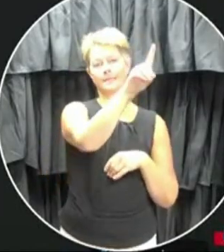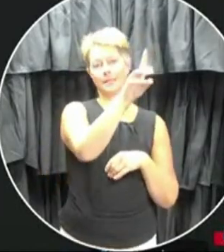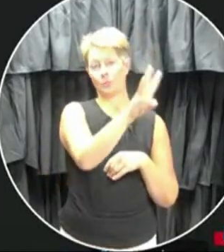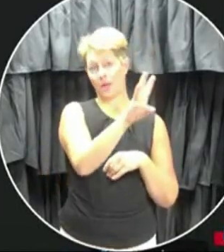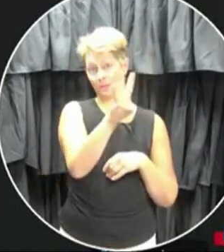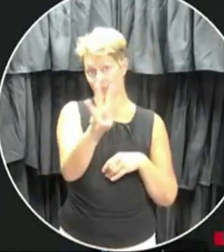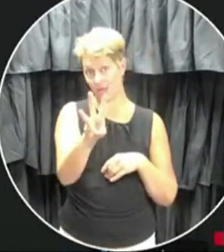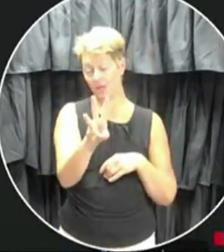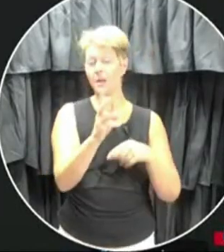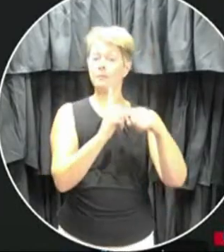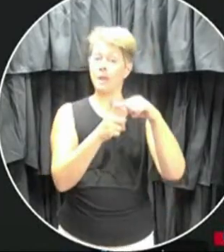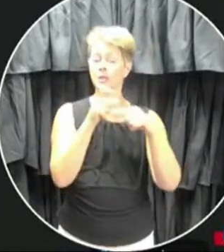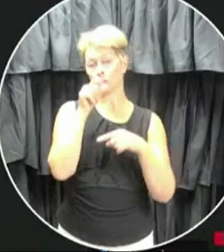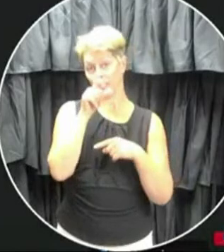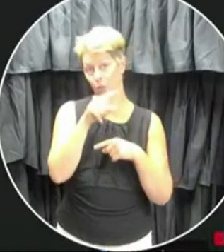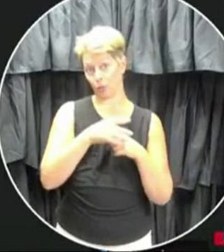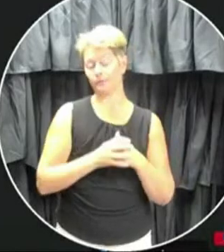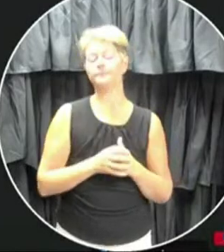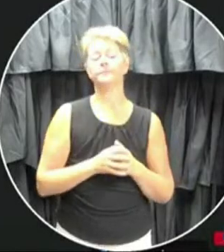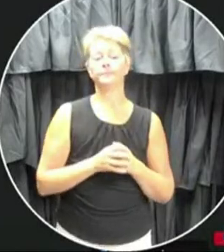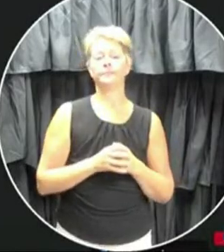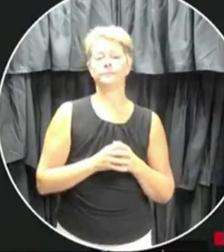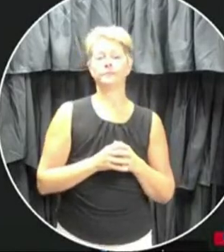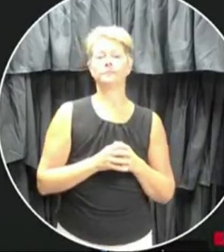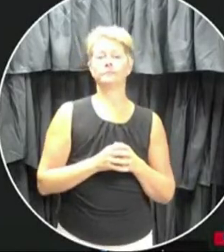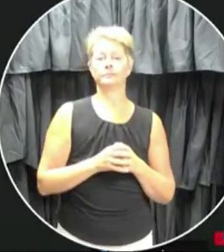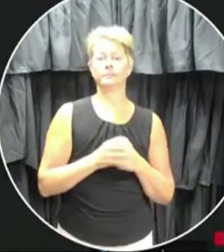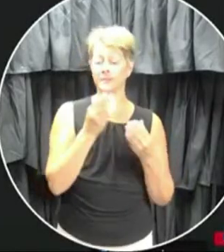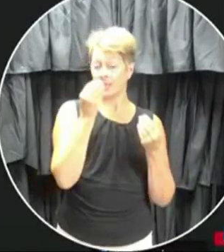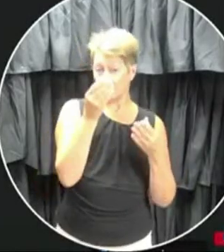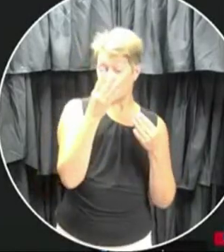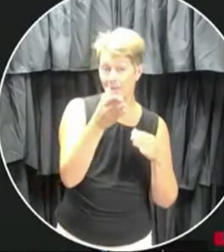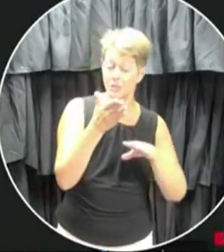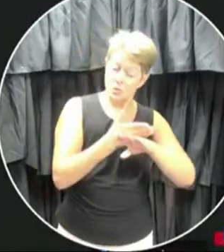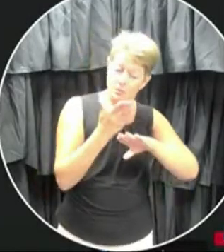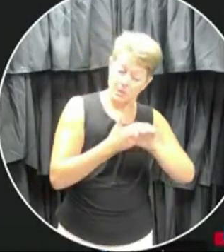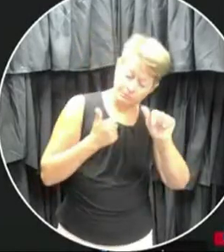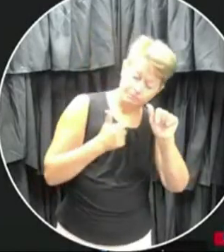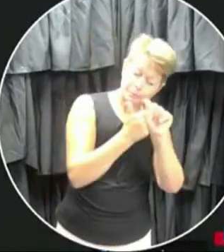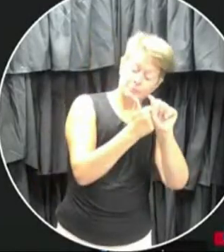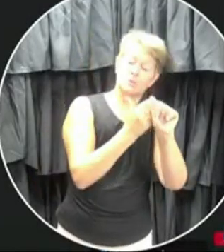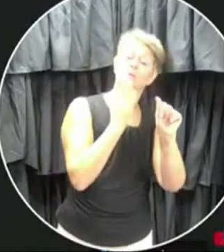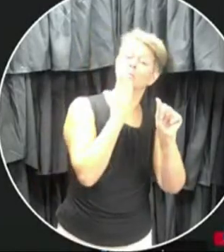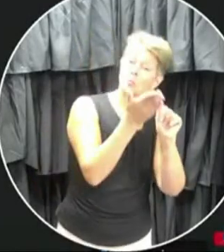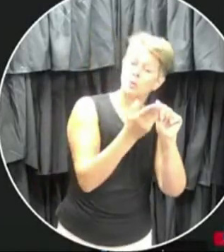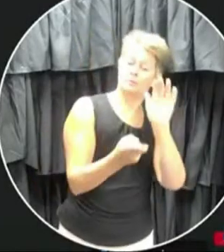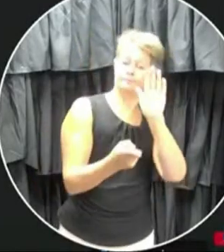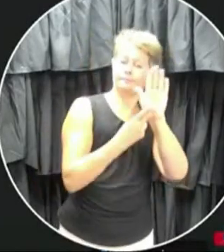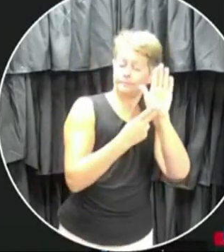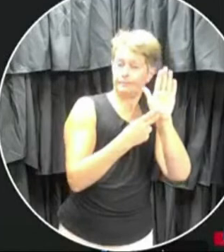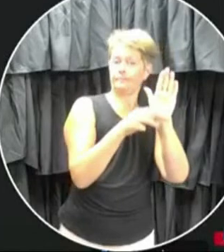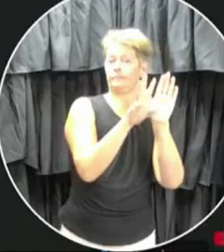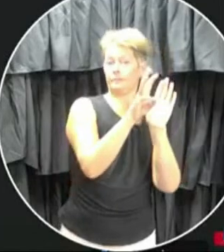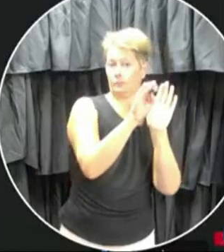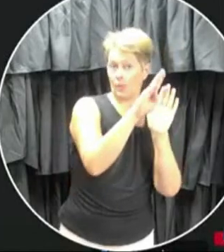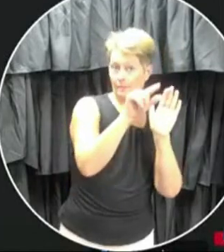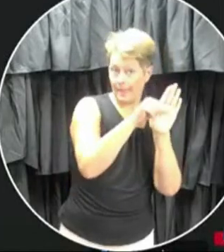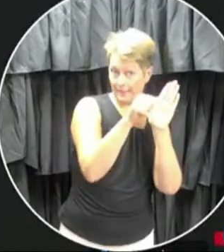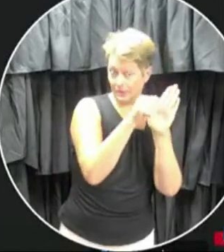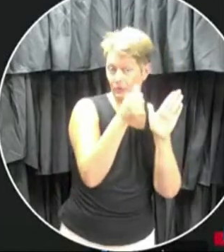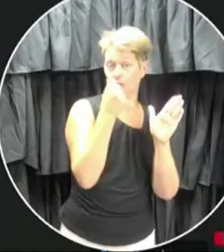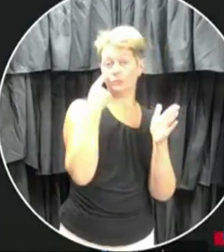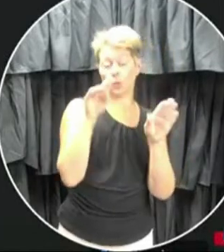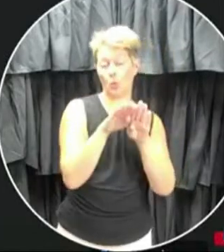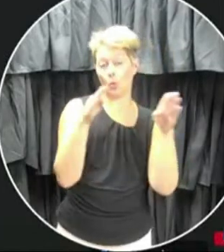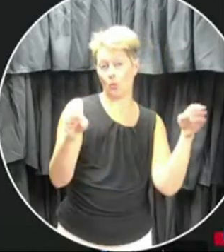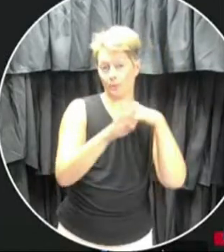and our Twitter feed updated information as needed will be added to the dedicated webpage for September reopening plans